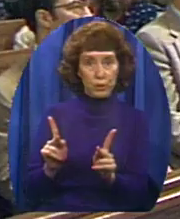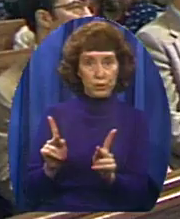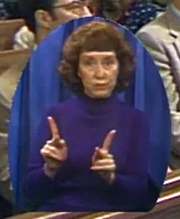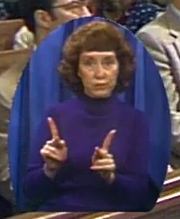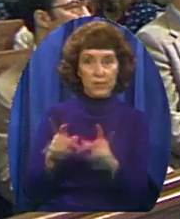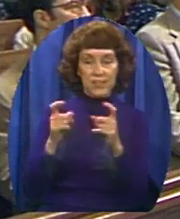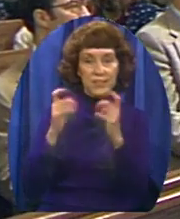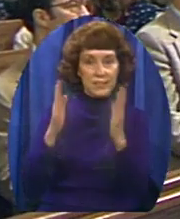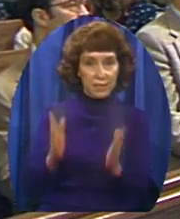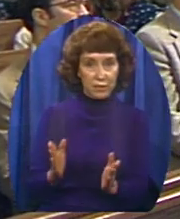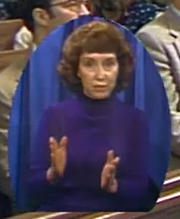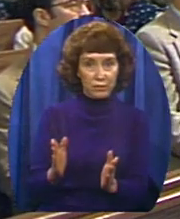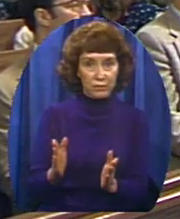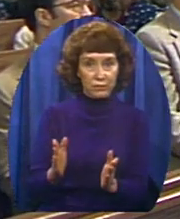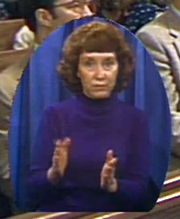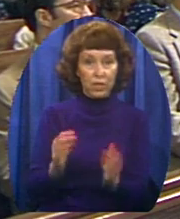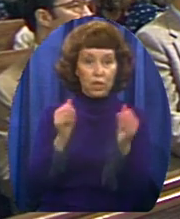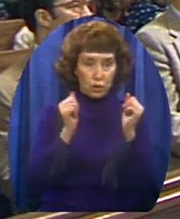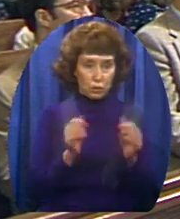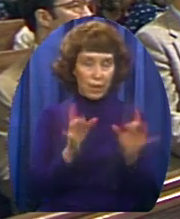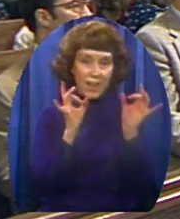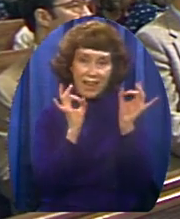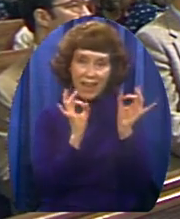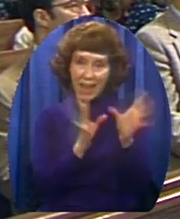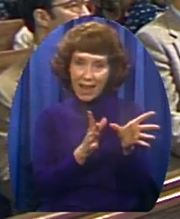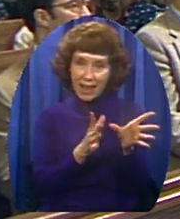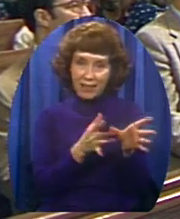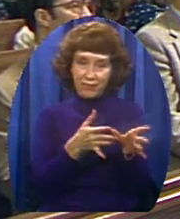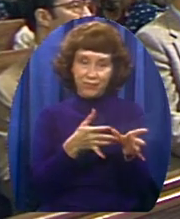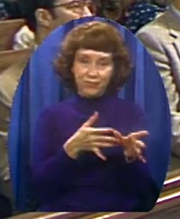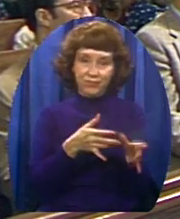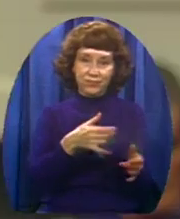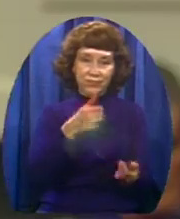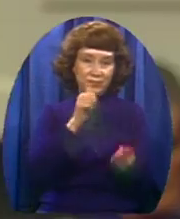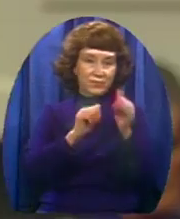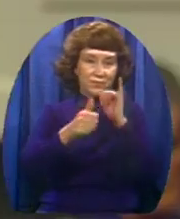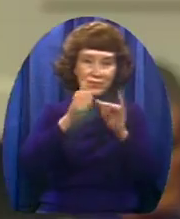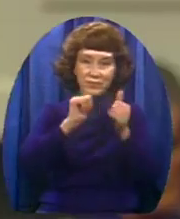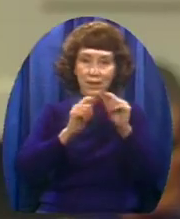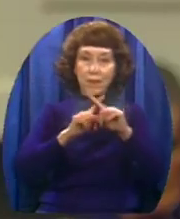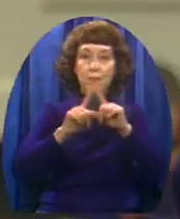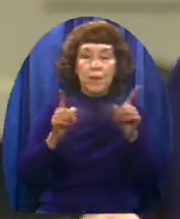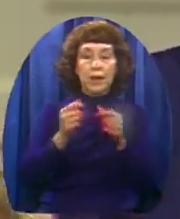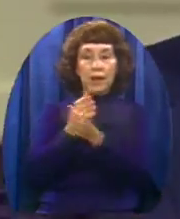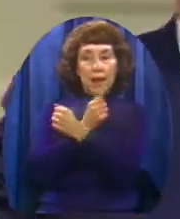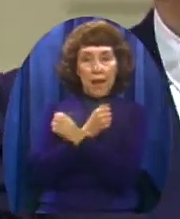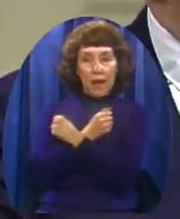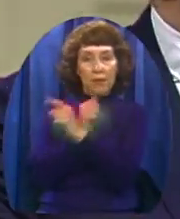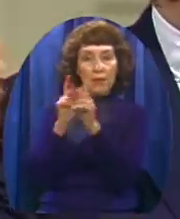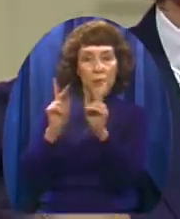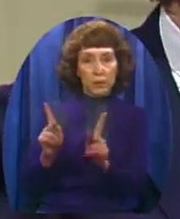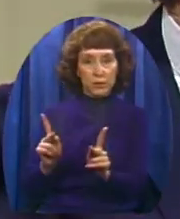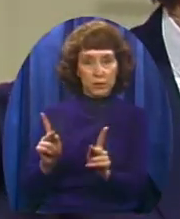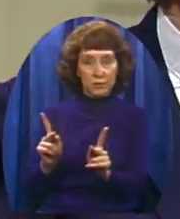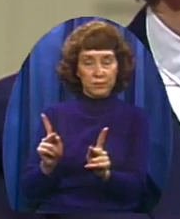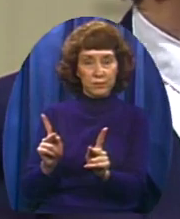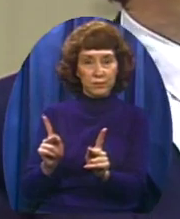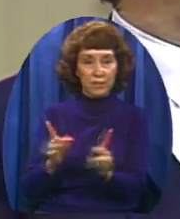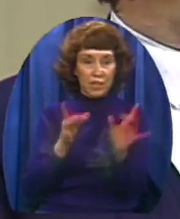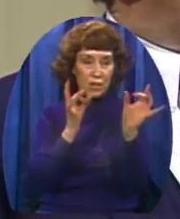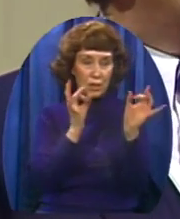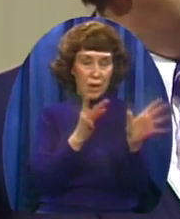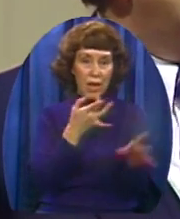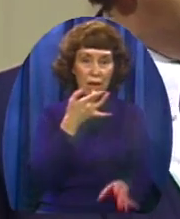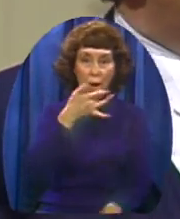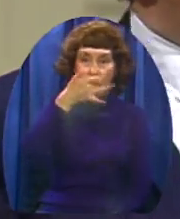And drunkenness But love drunkards How that you can hate homosexuality And love homosexuals We had a debate on Donahue On that very subject And